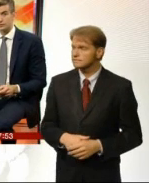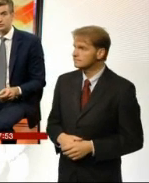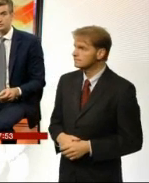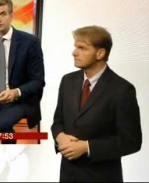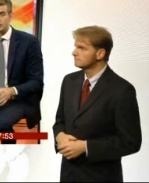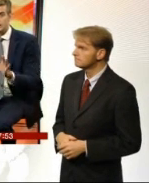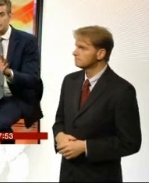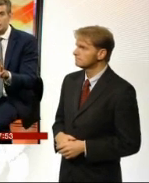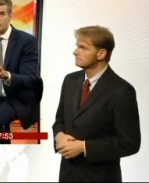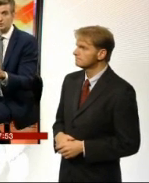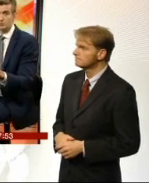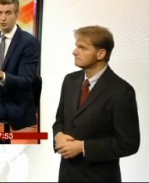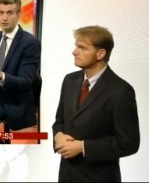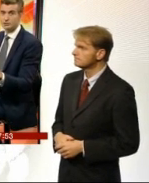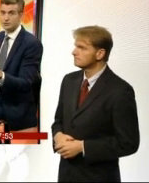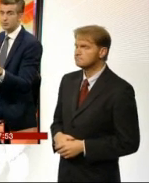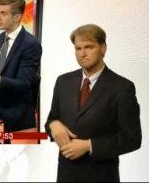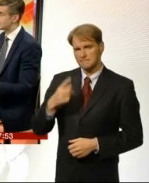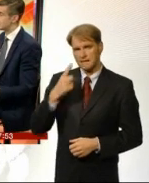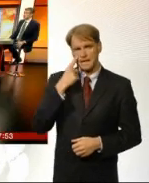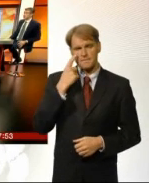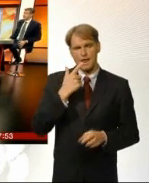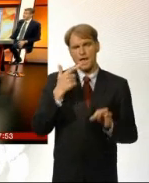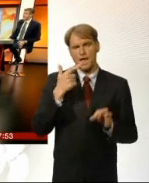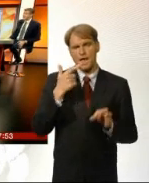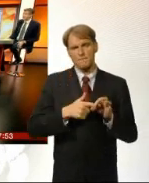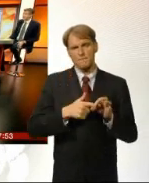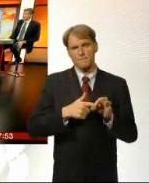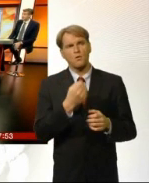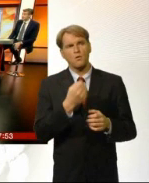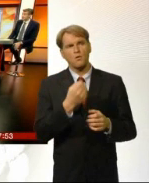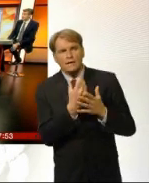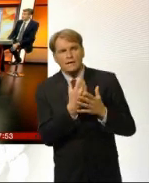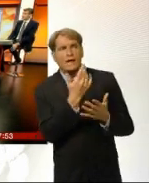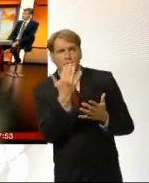Portland Fuel. So keep an eye on those prices at the pump and see whether we get to that level, that pound a litre level.